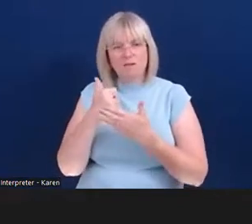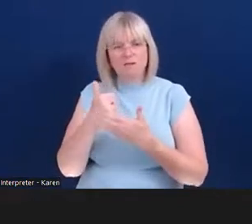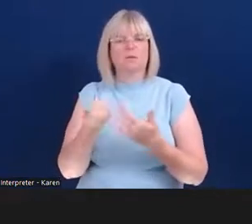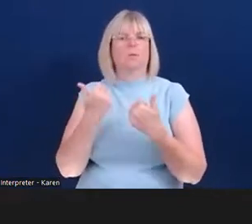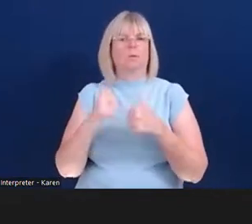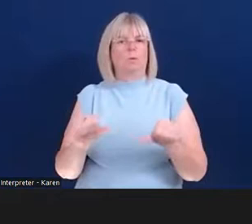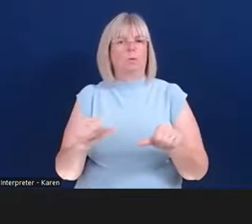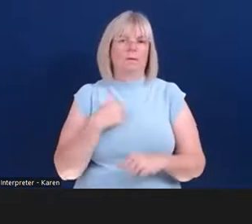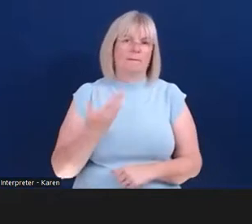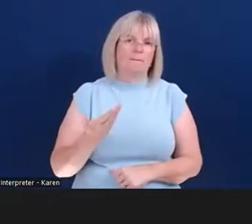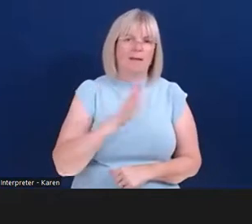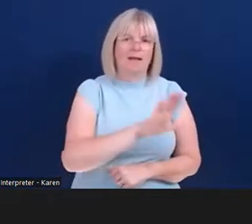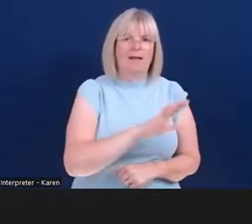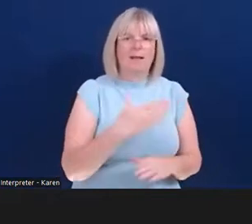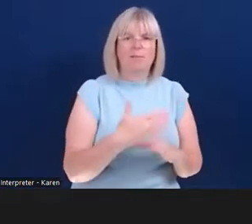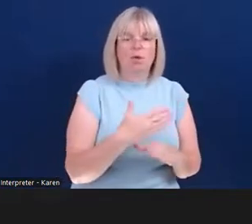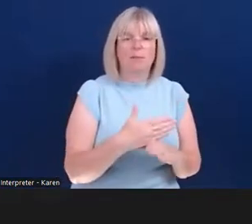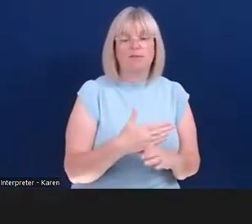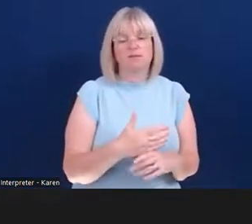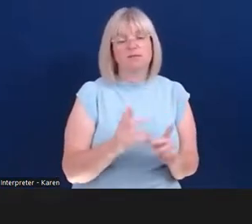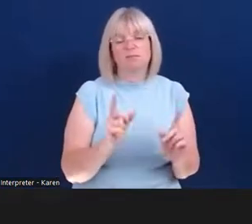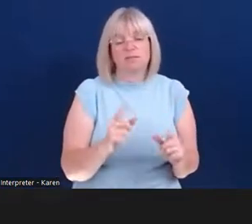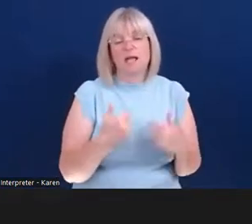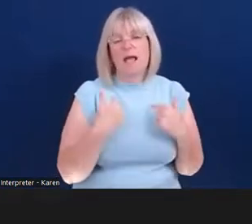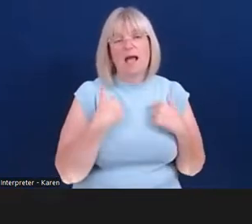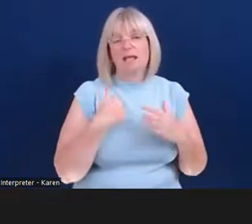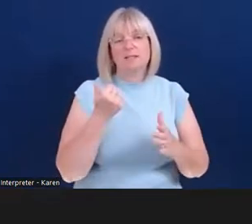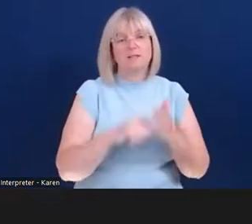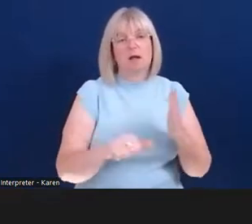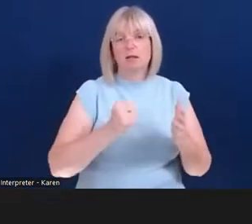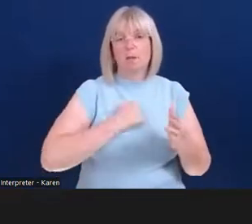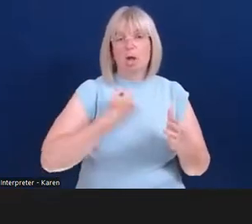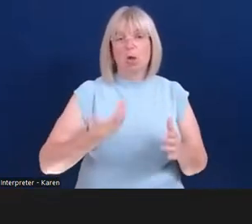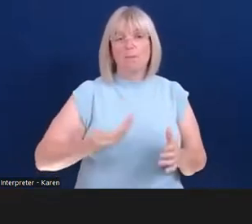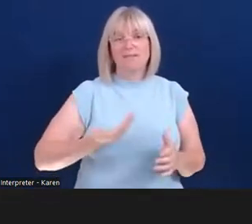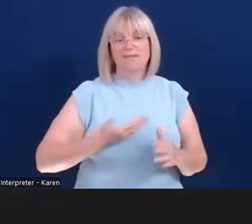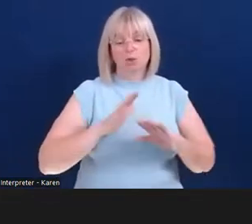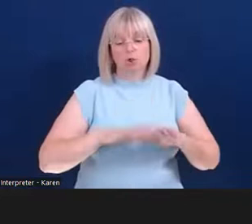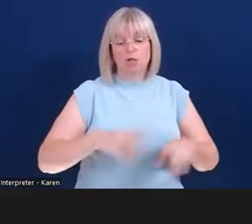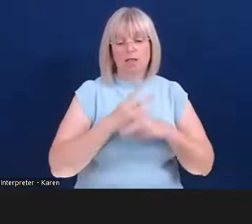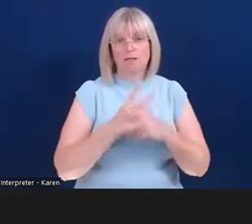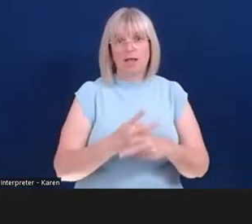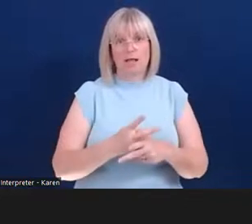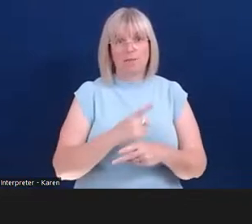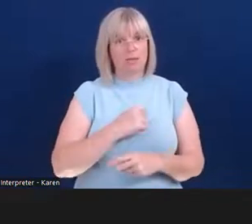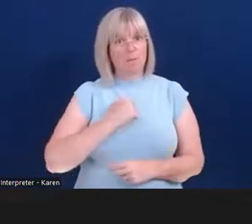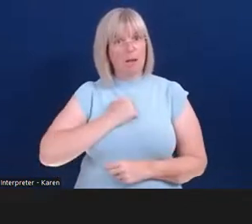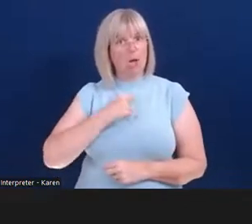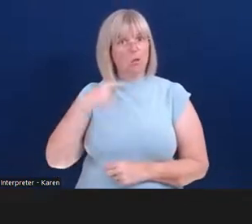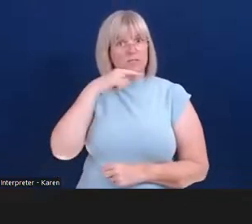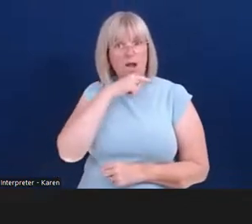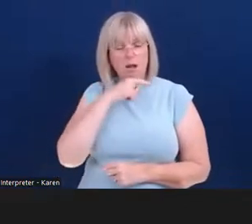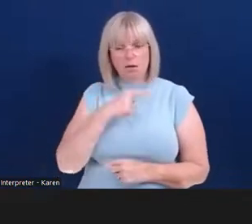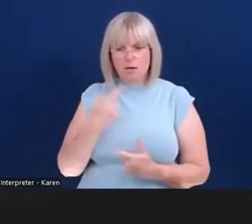it in a roundabout way in that I started my own business working in childcare because I couldn't find childcare for my own son at the time. The Disability